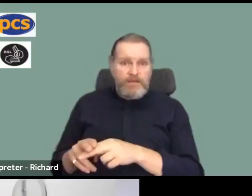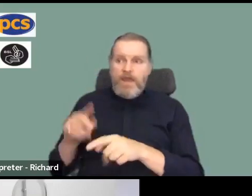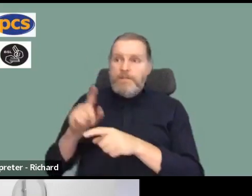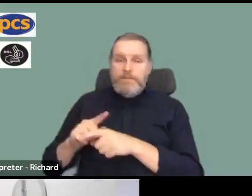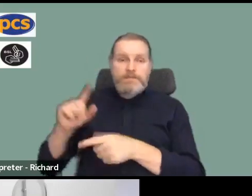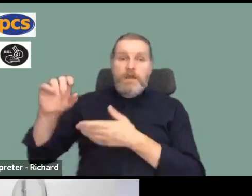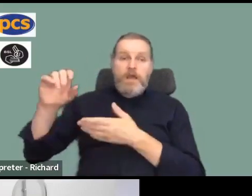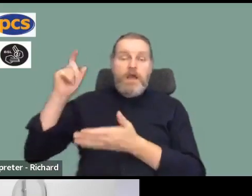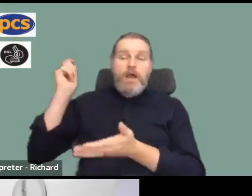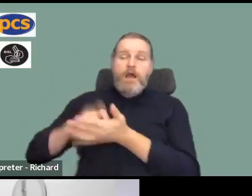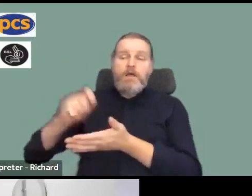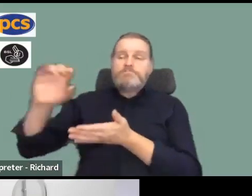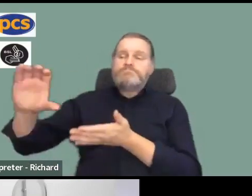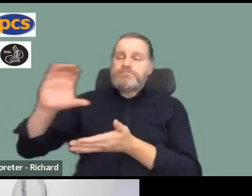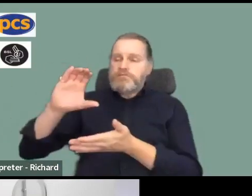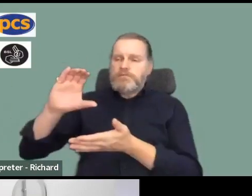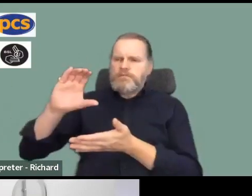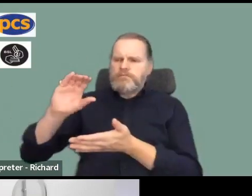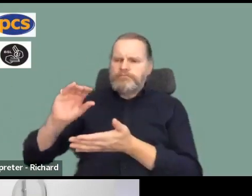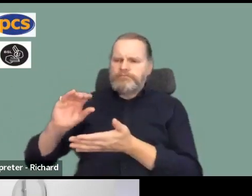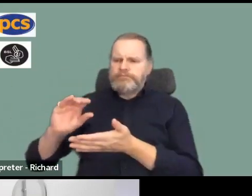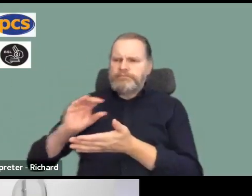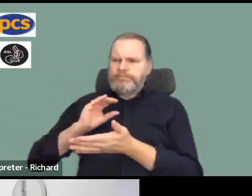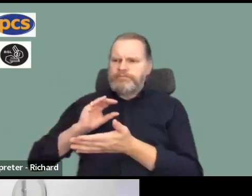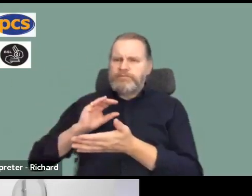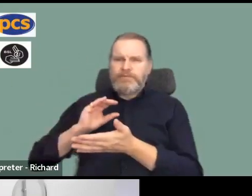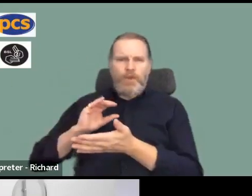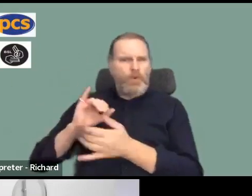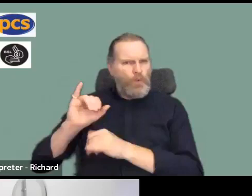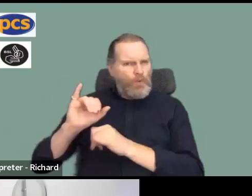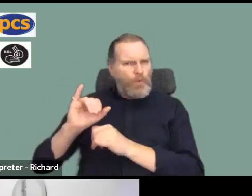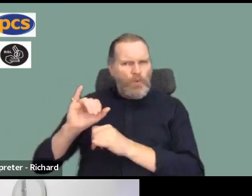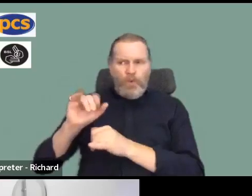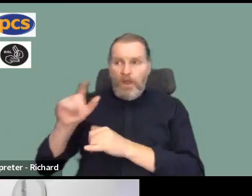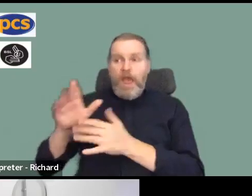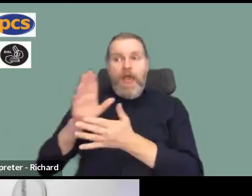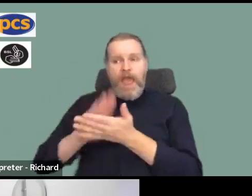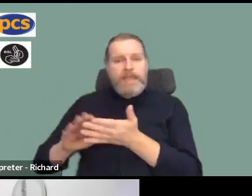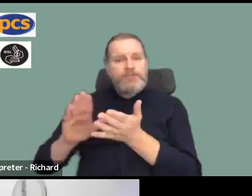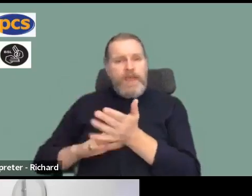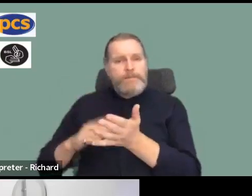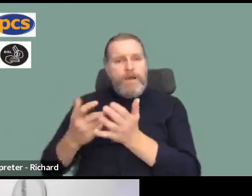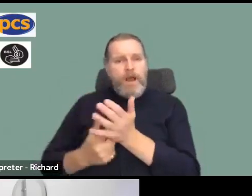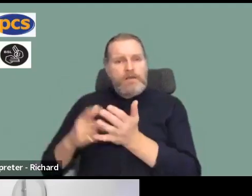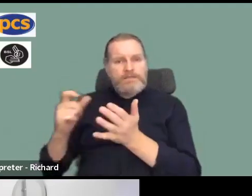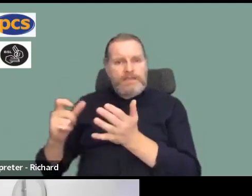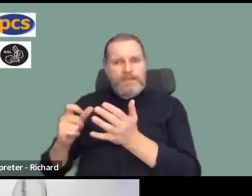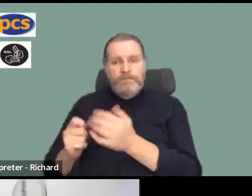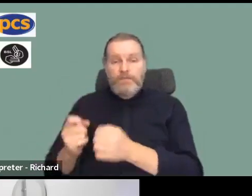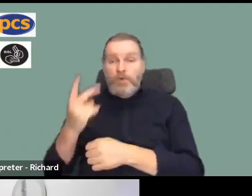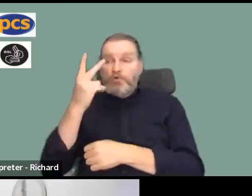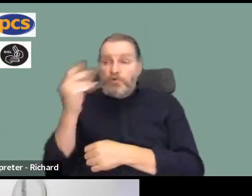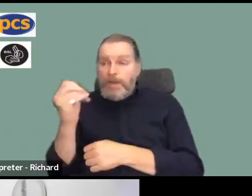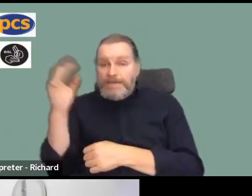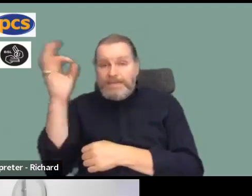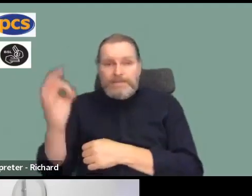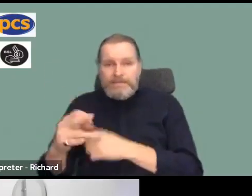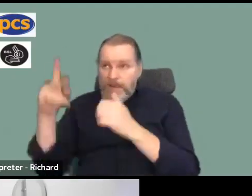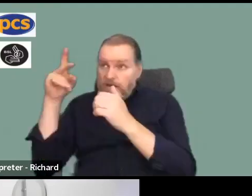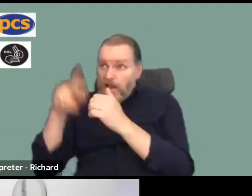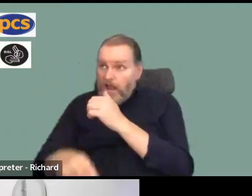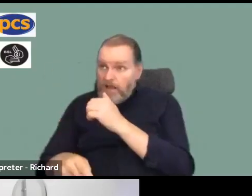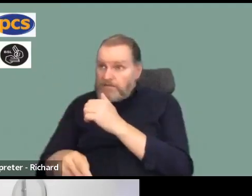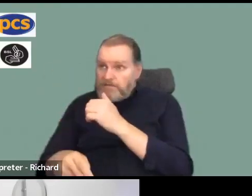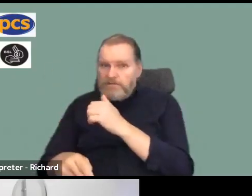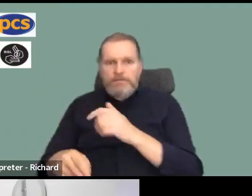know in HMRC and DWP and other big departments, the idea of losing one in five, it's already stressful enough now trying to do the